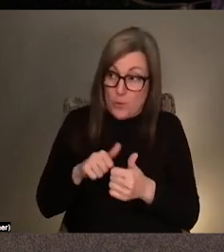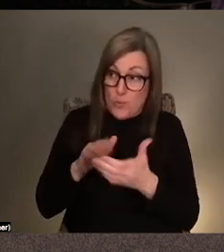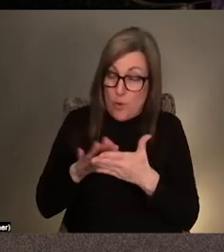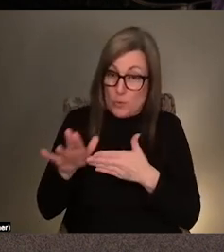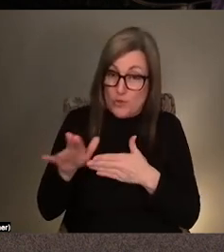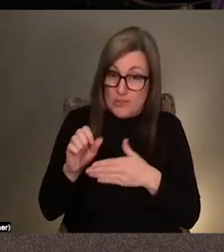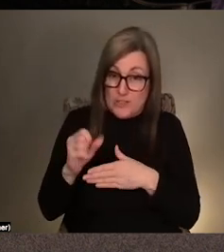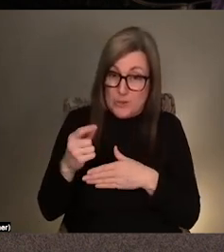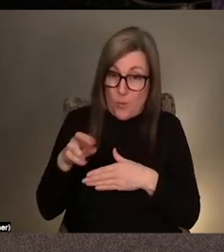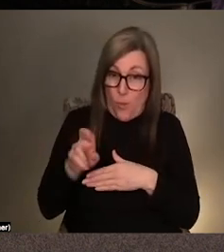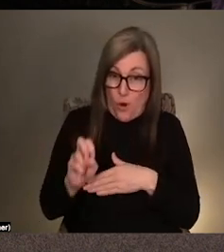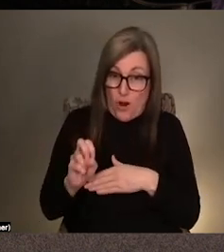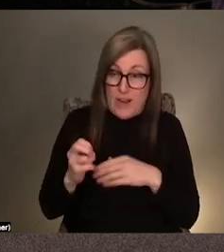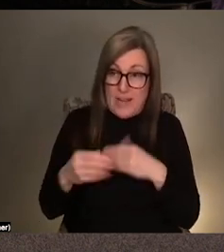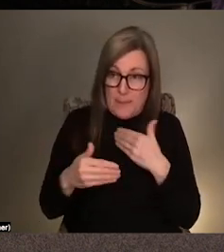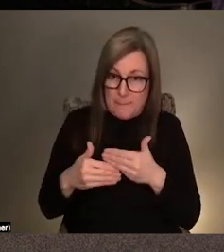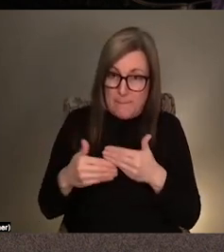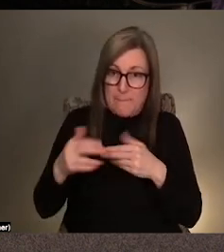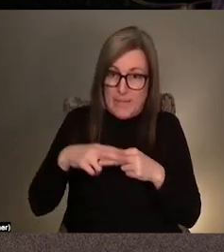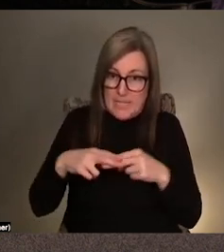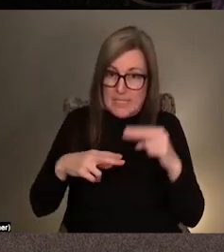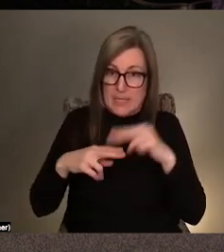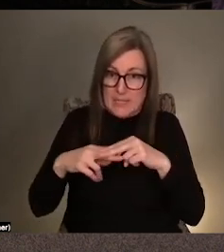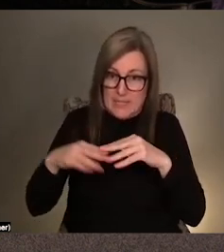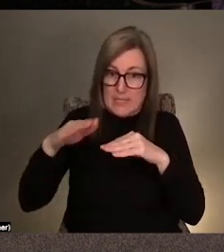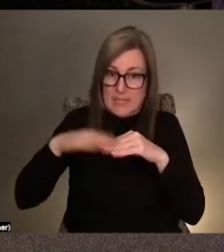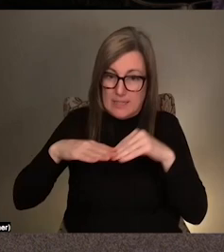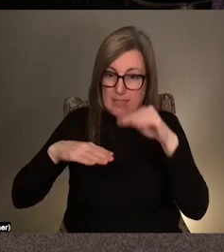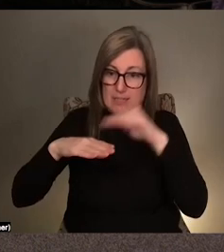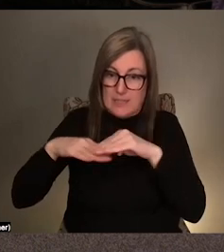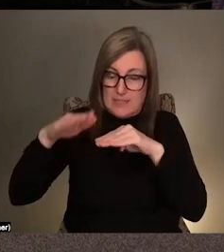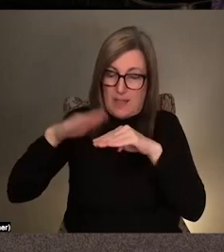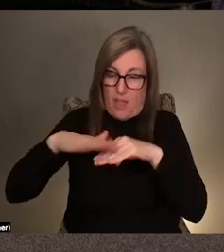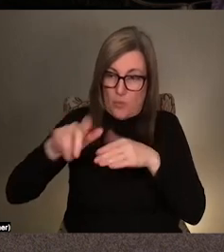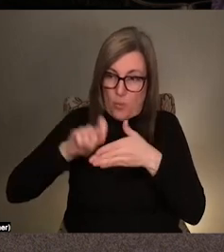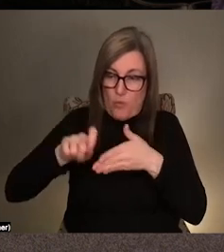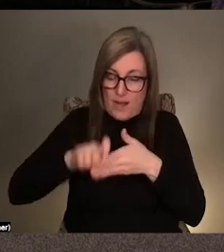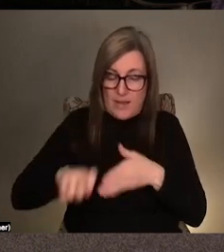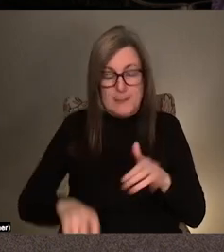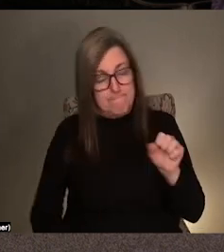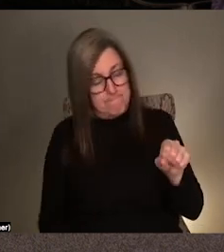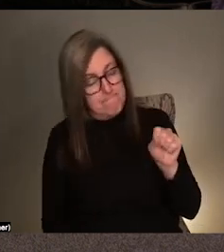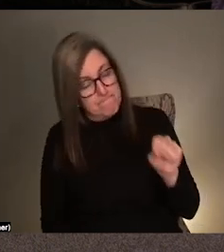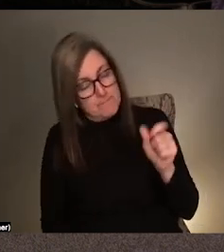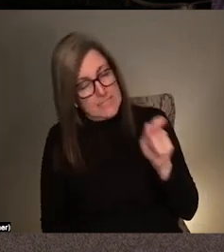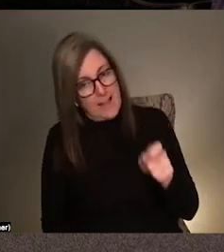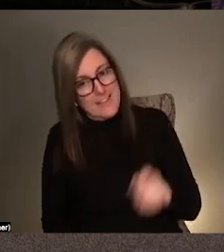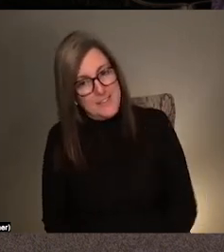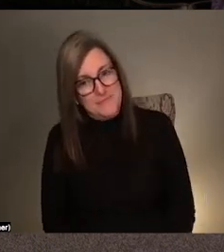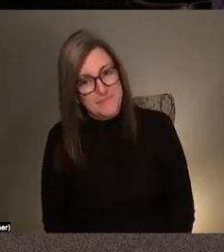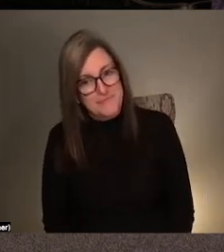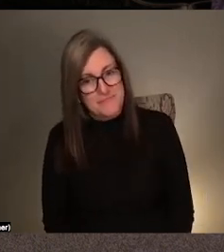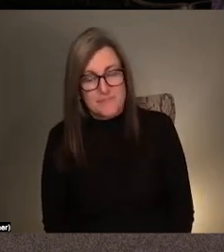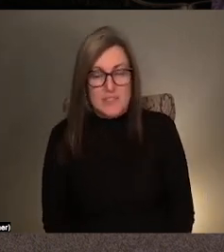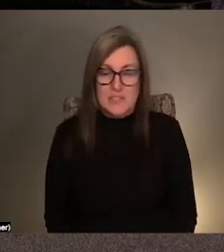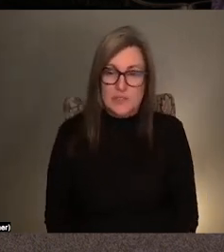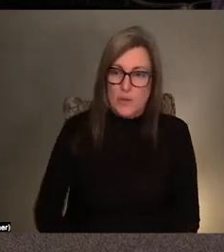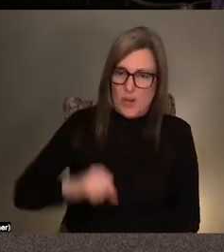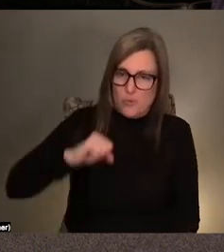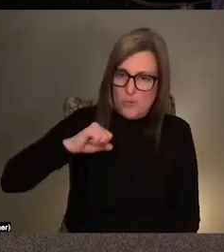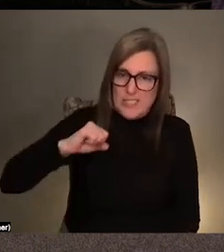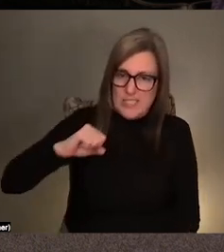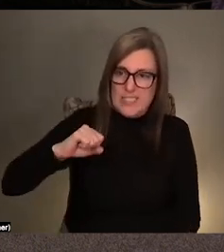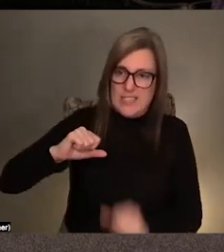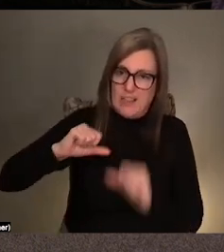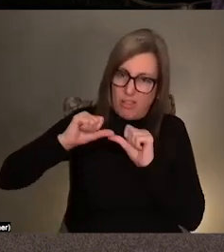kept building on and on on the writing that you were doing? Yeah, exactly. So kind of resisting fixity and trying